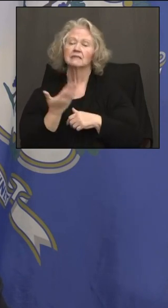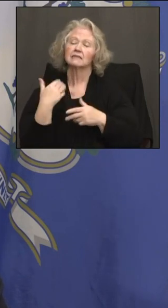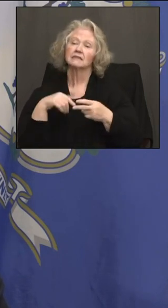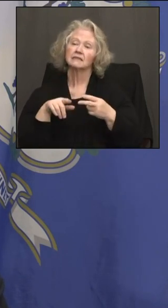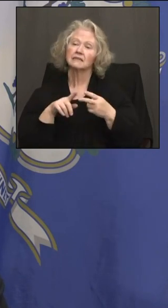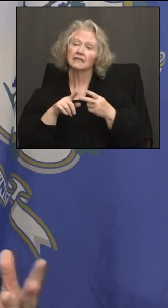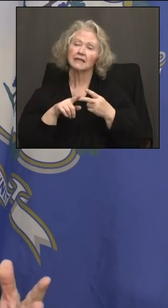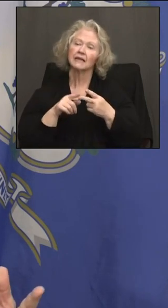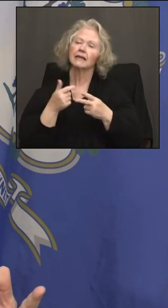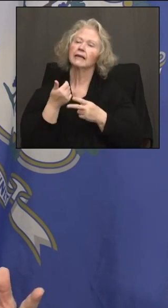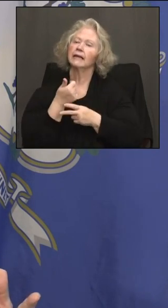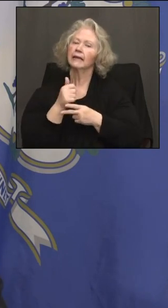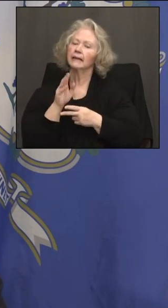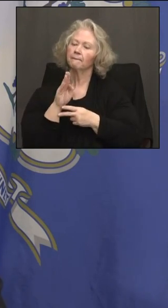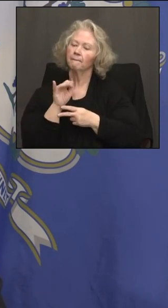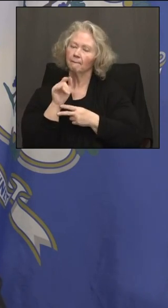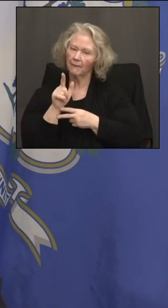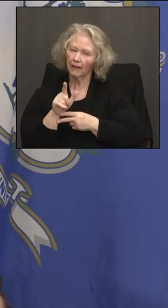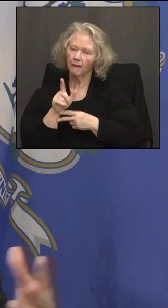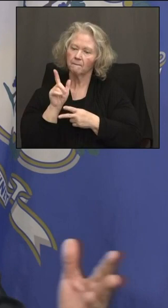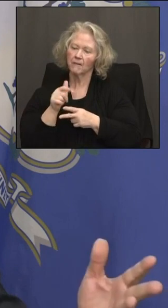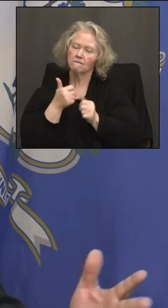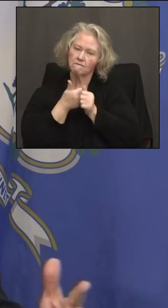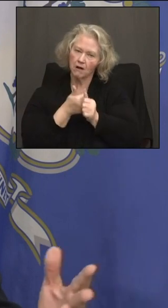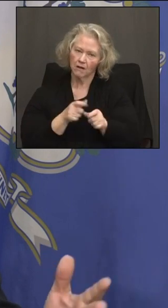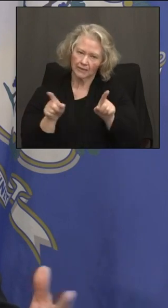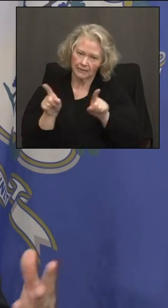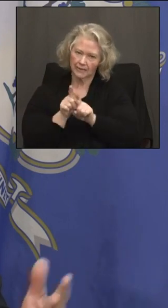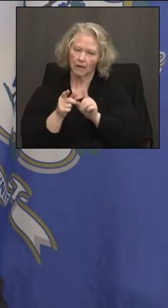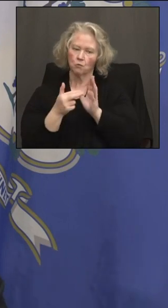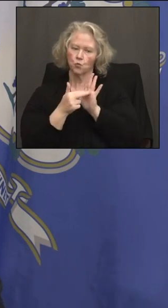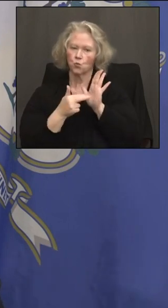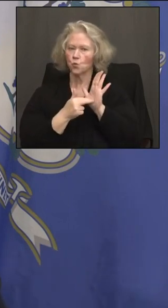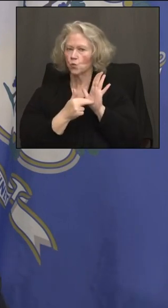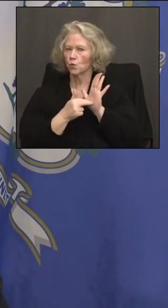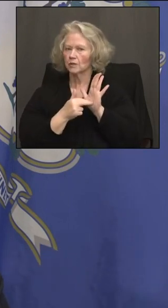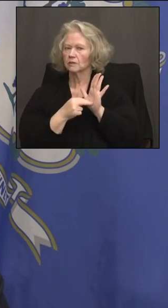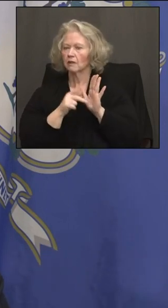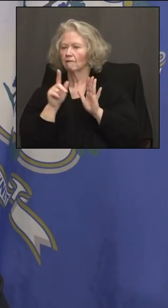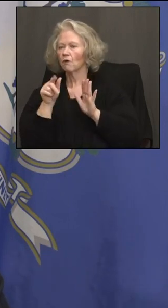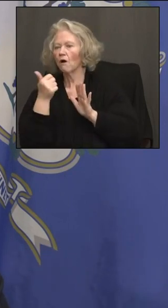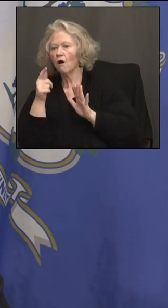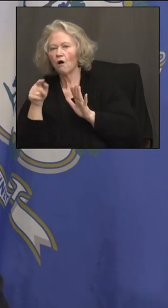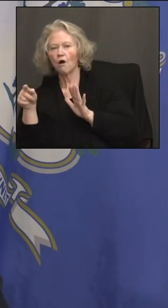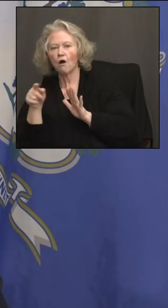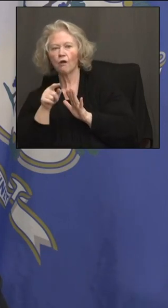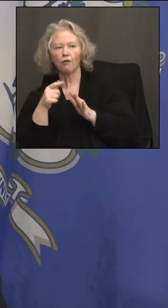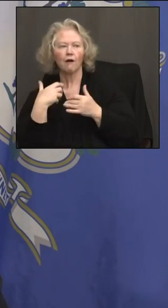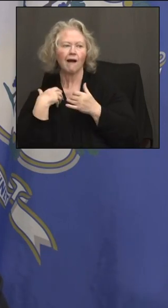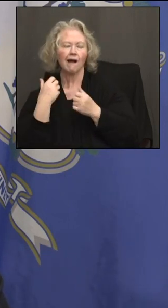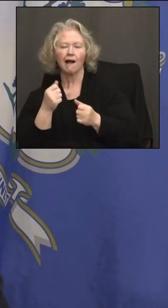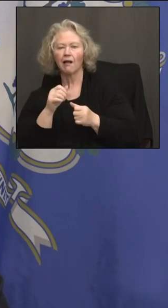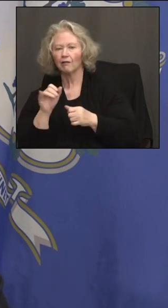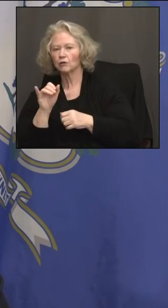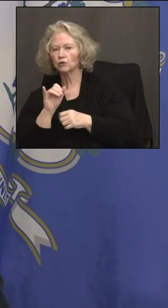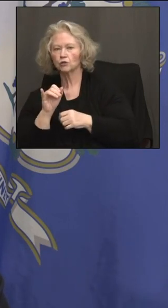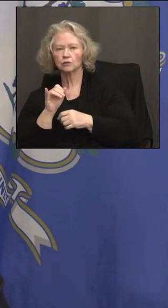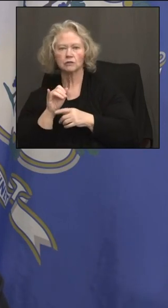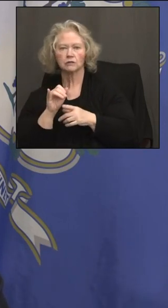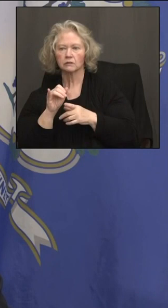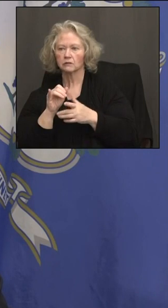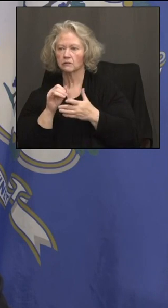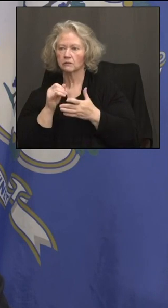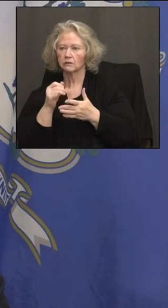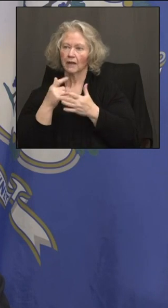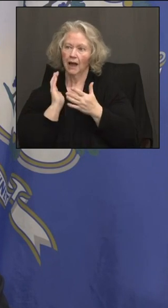think any bill has got to have played by the same rules as the other health insurance plans out there as regulated by our